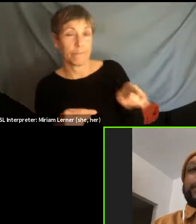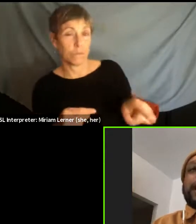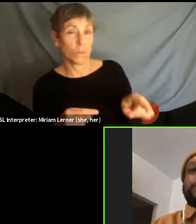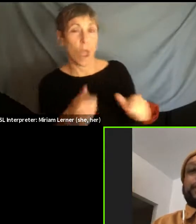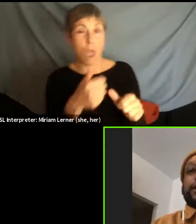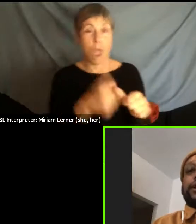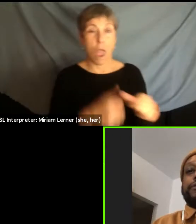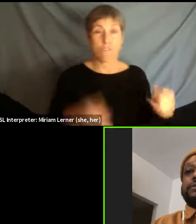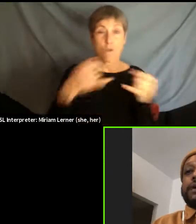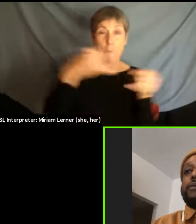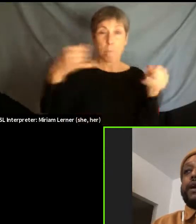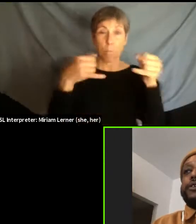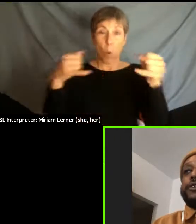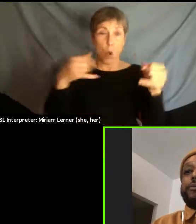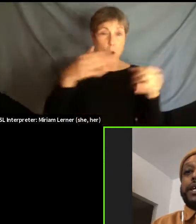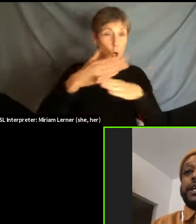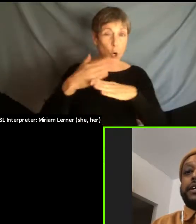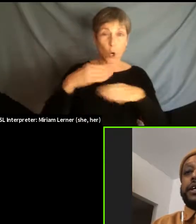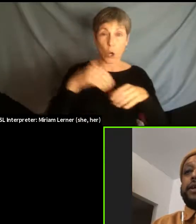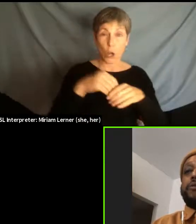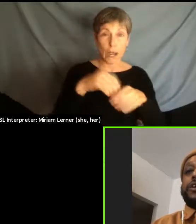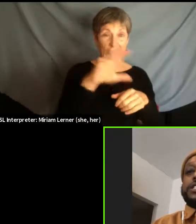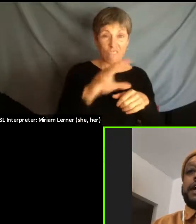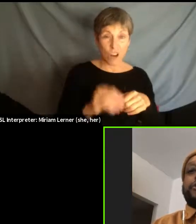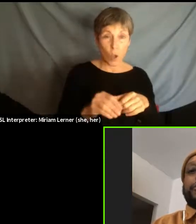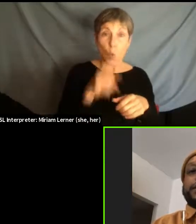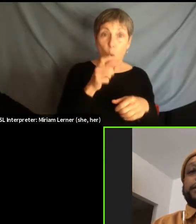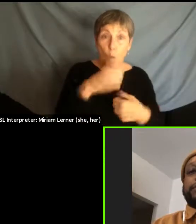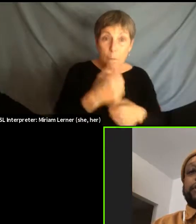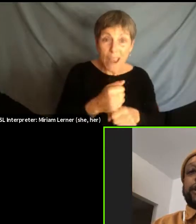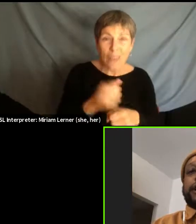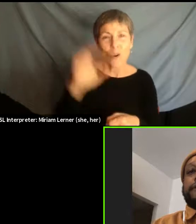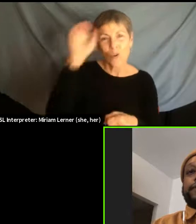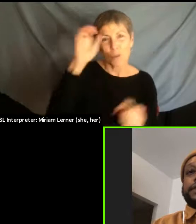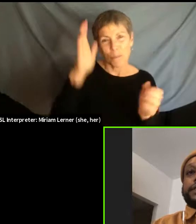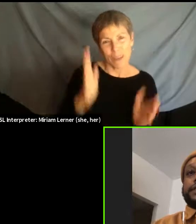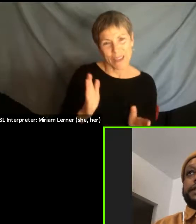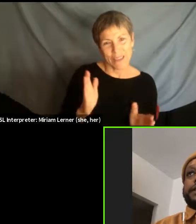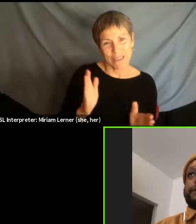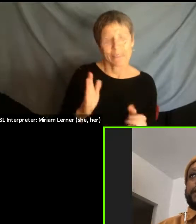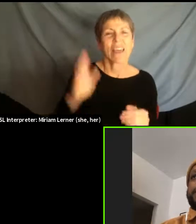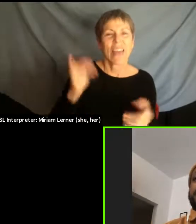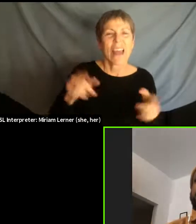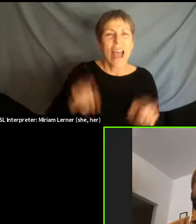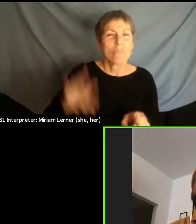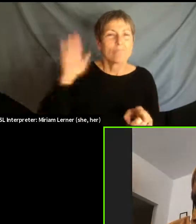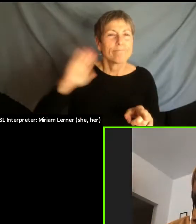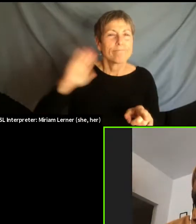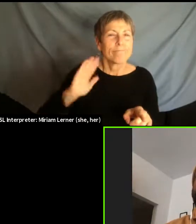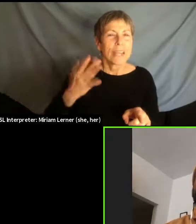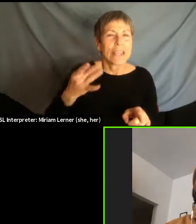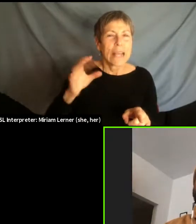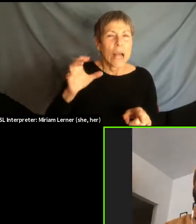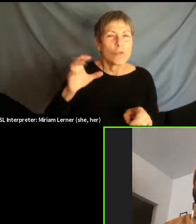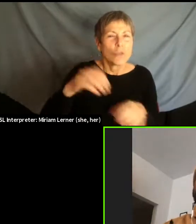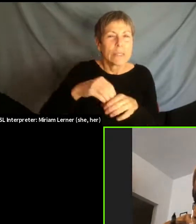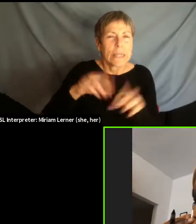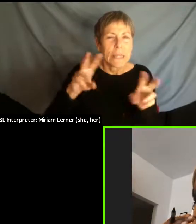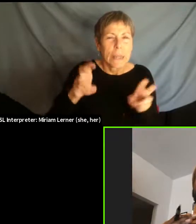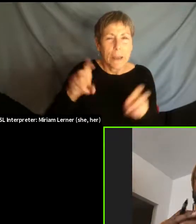border in Africa was made by a European in what is now known as the Berlin Conference, right? And so